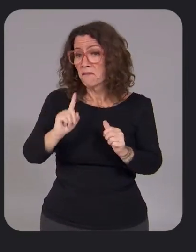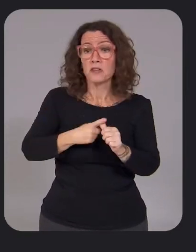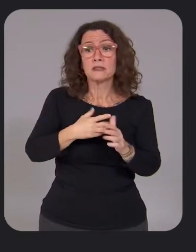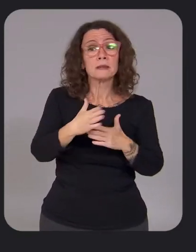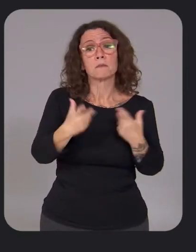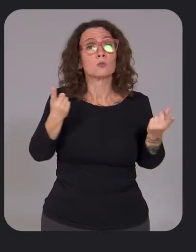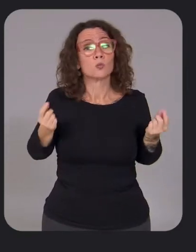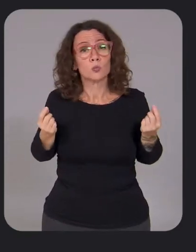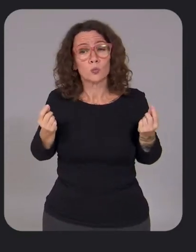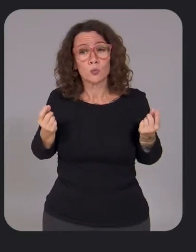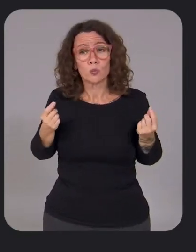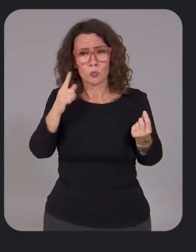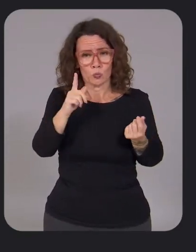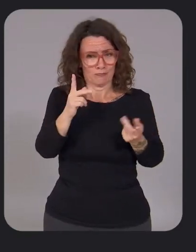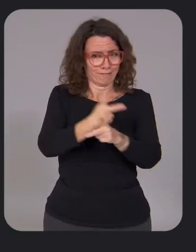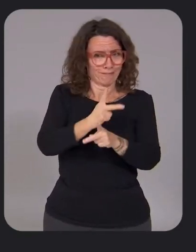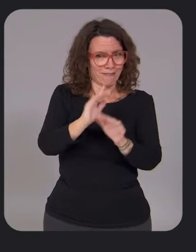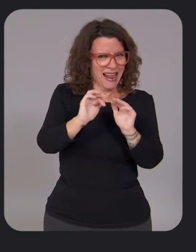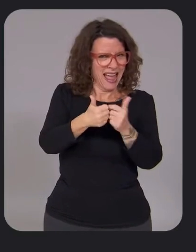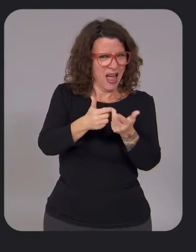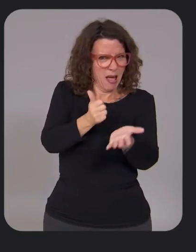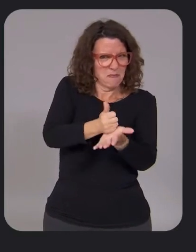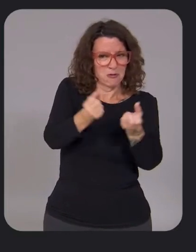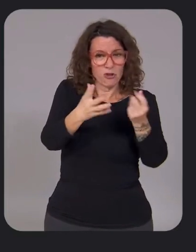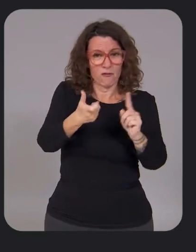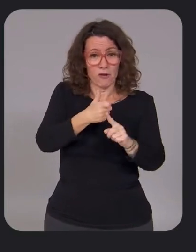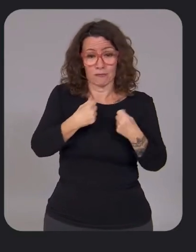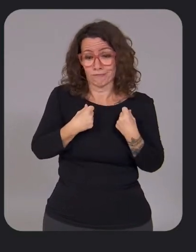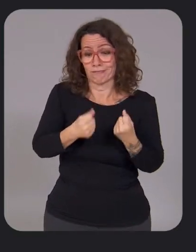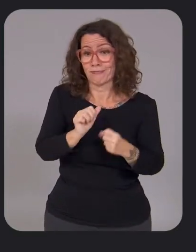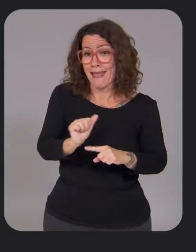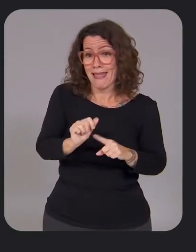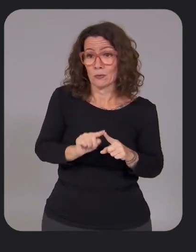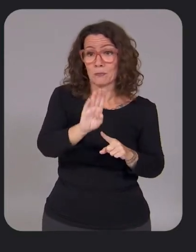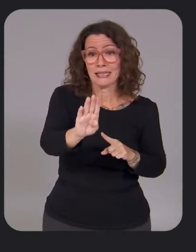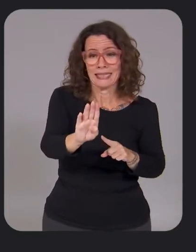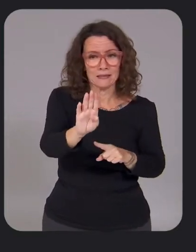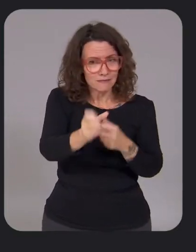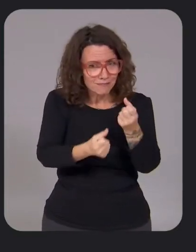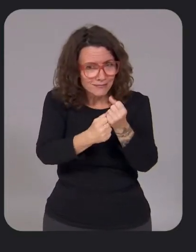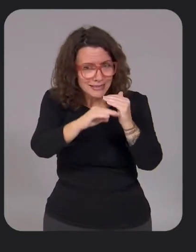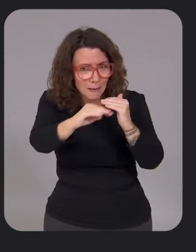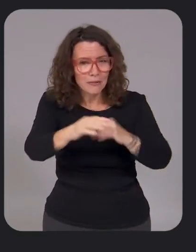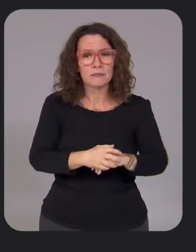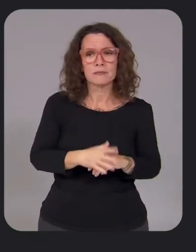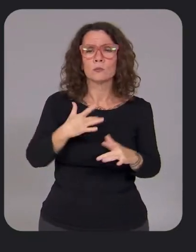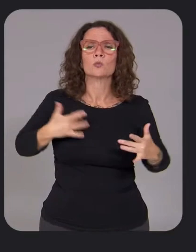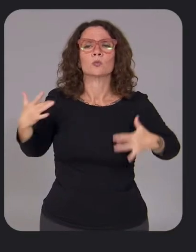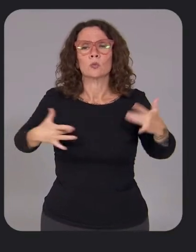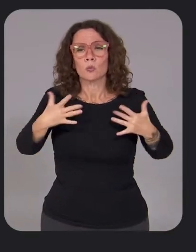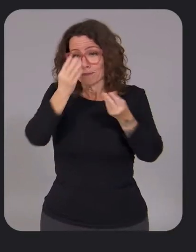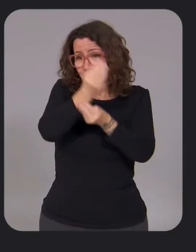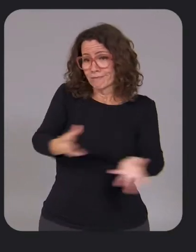As a first step we've been building a new feature that helps drivers get from point A to B more sustainably. And I'm excited to